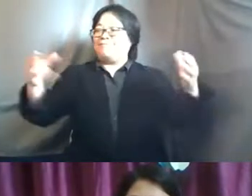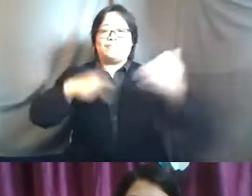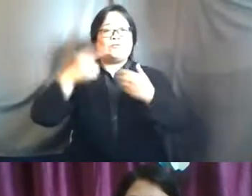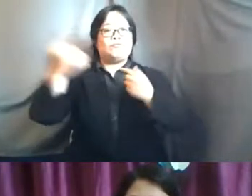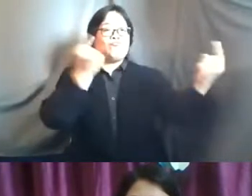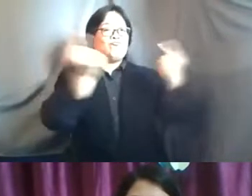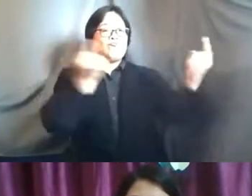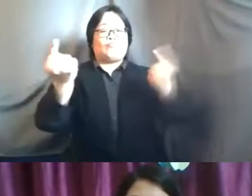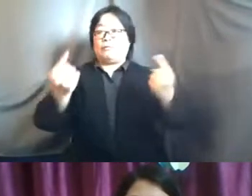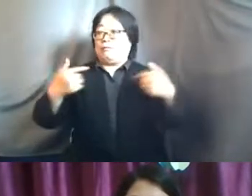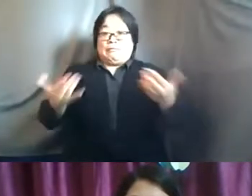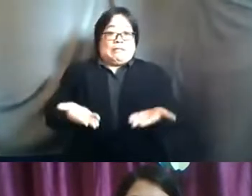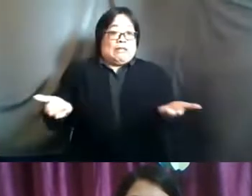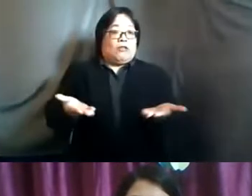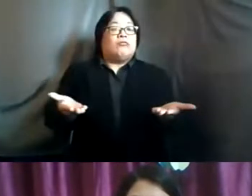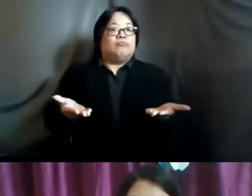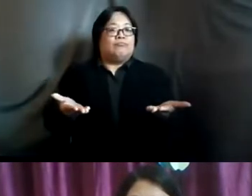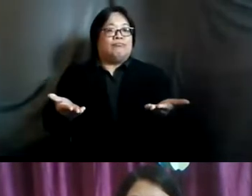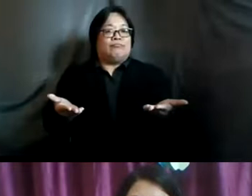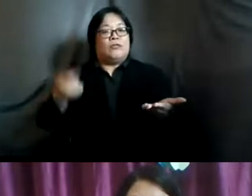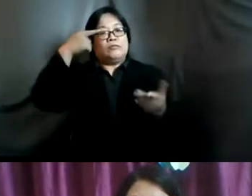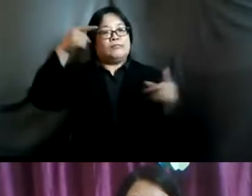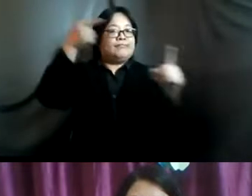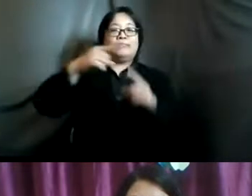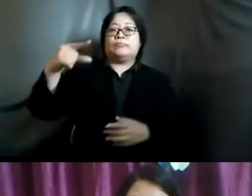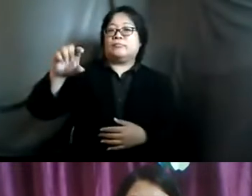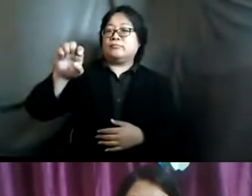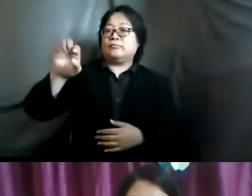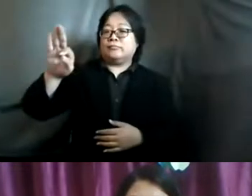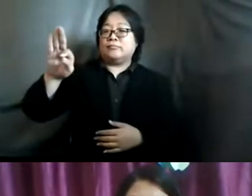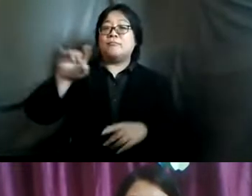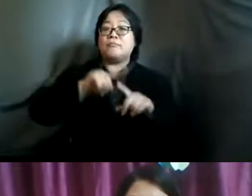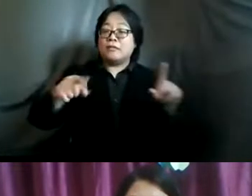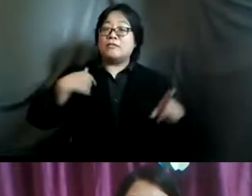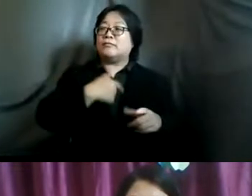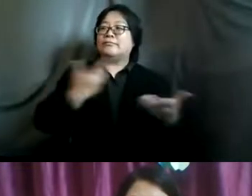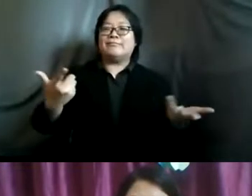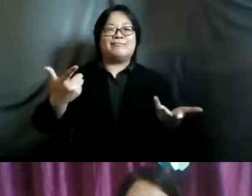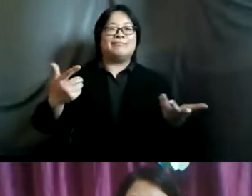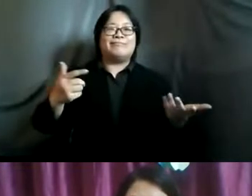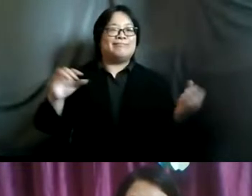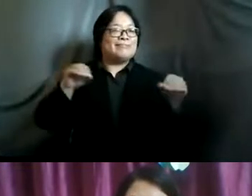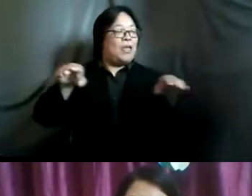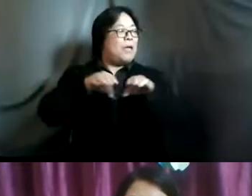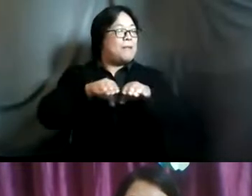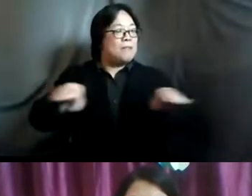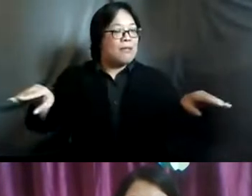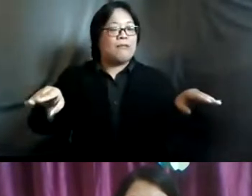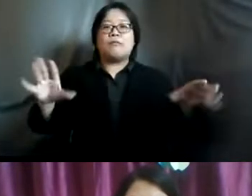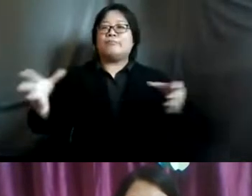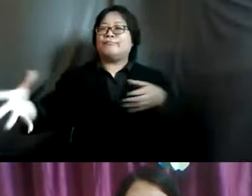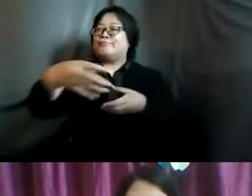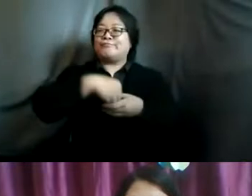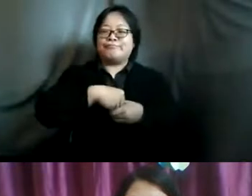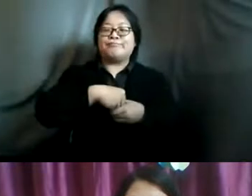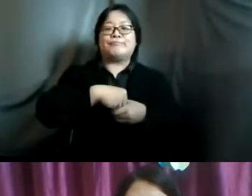now here together towards the generation equality forum but we lack the platform and to come together at